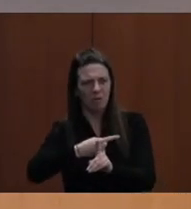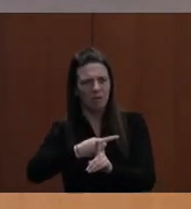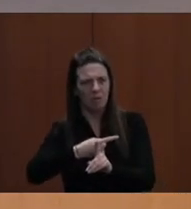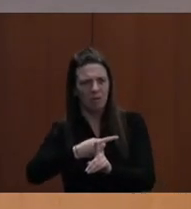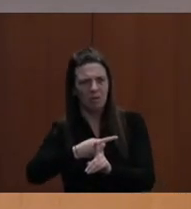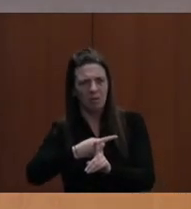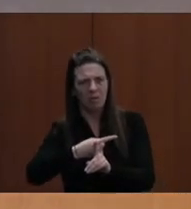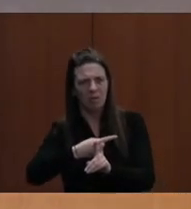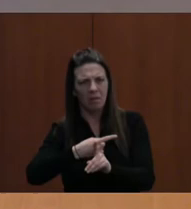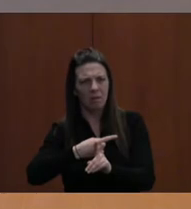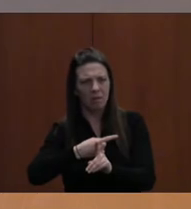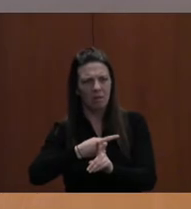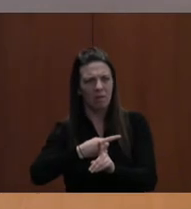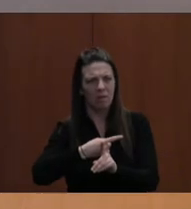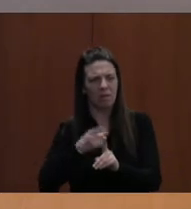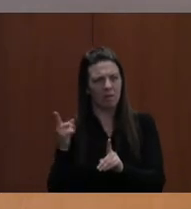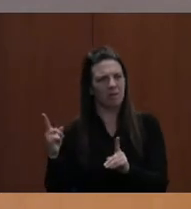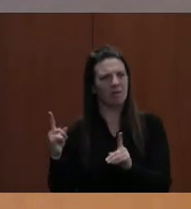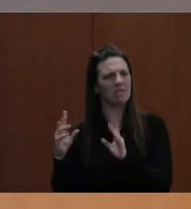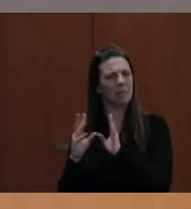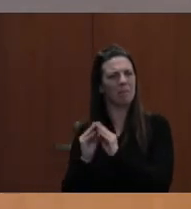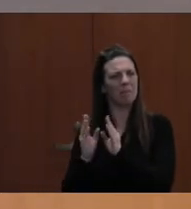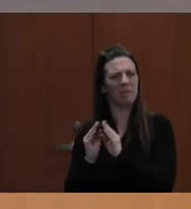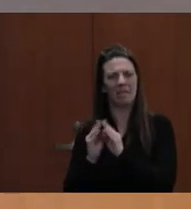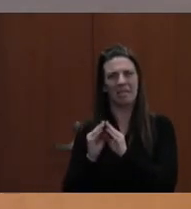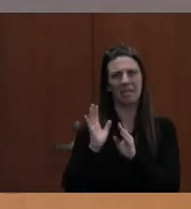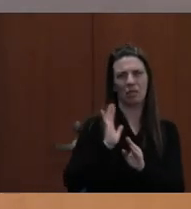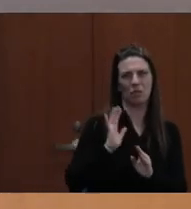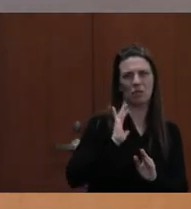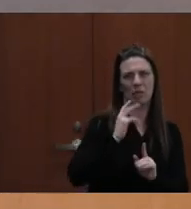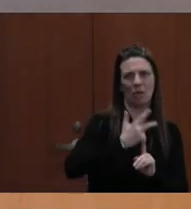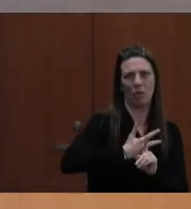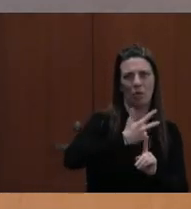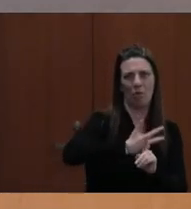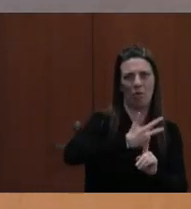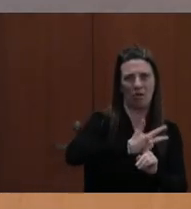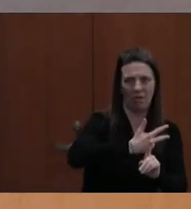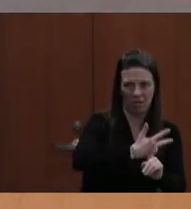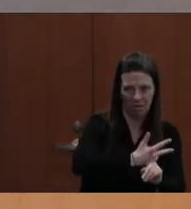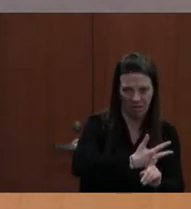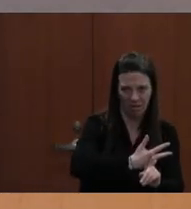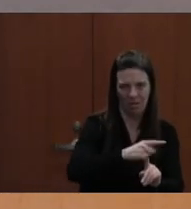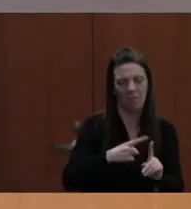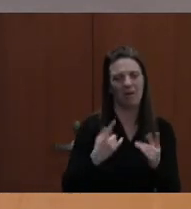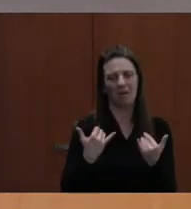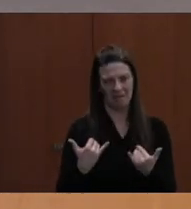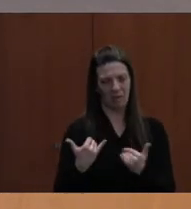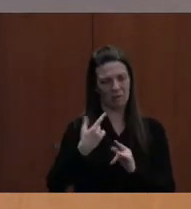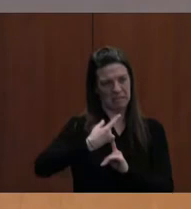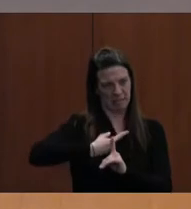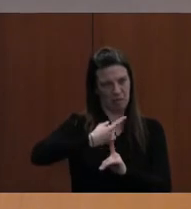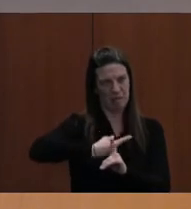CROSS-CATEGORY ADJUSTMENTS ARE ONLY AS NEEDED. IT USED TO BE QUARTERLY, DIDN'T YEAH, AND SO FORTH. AND